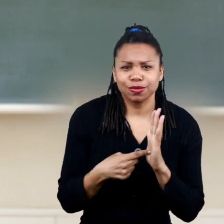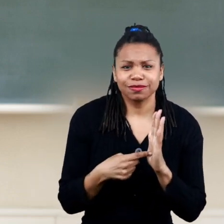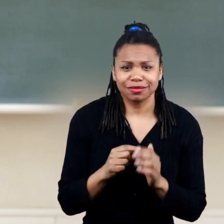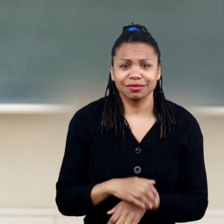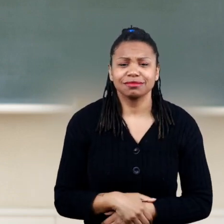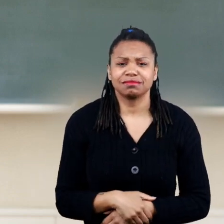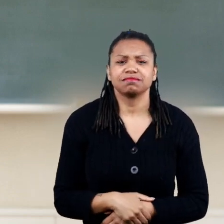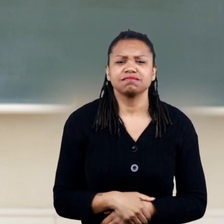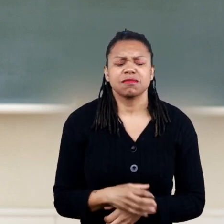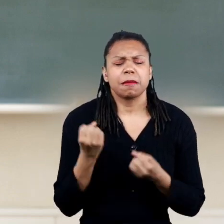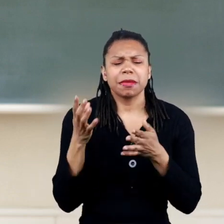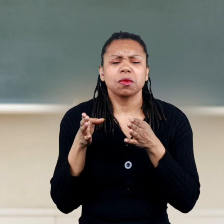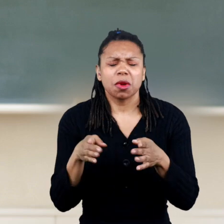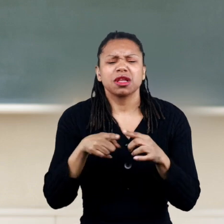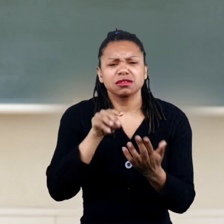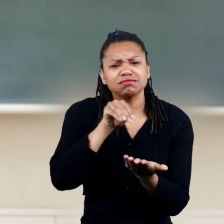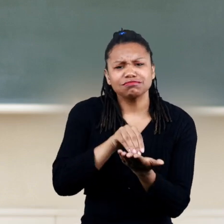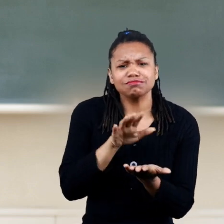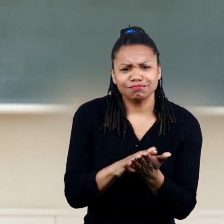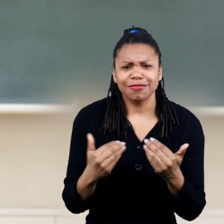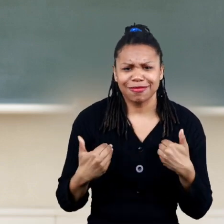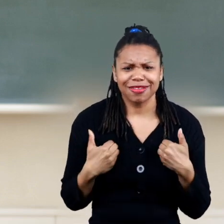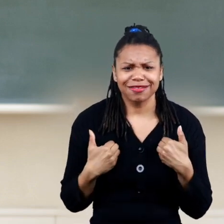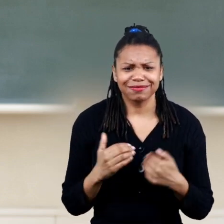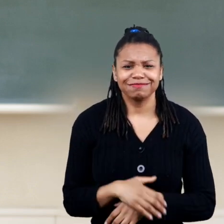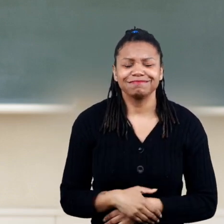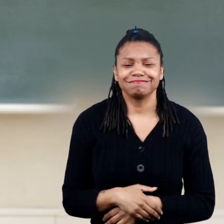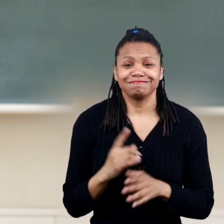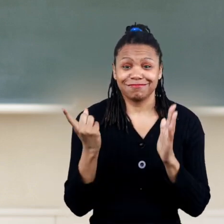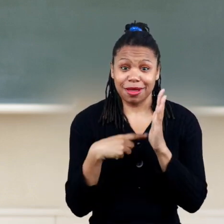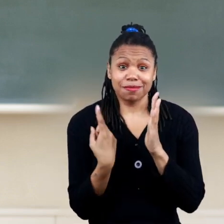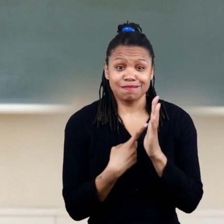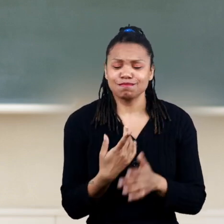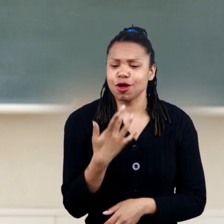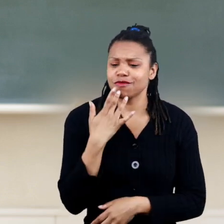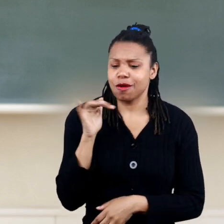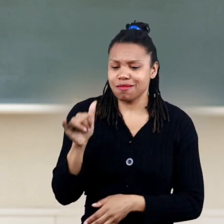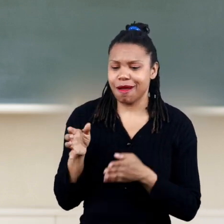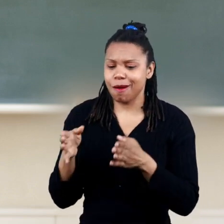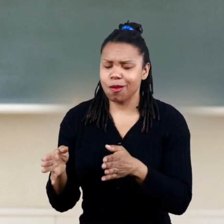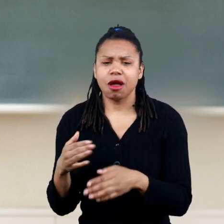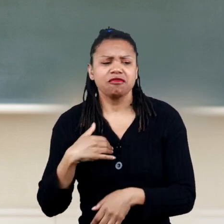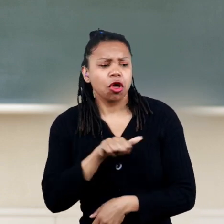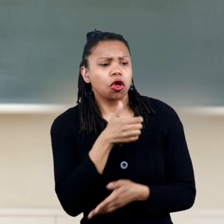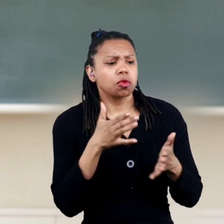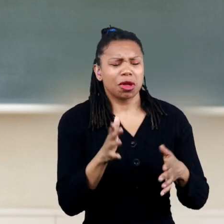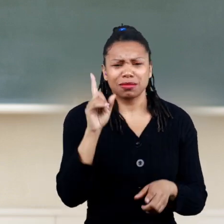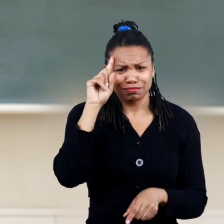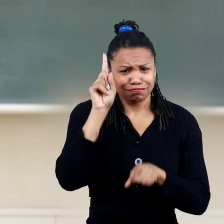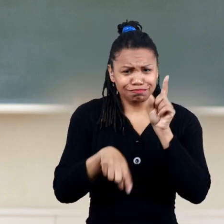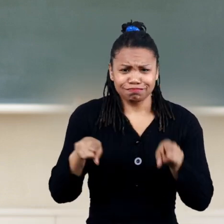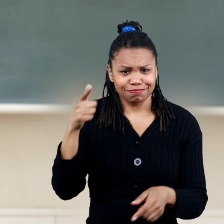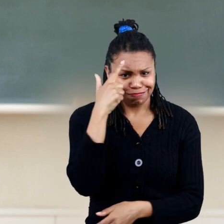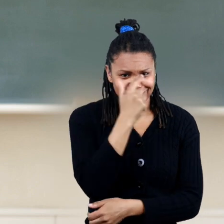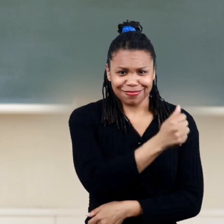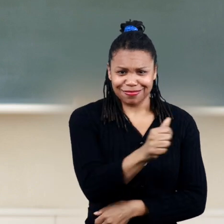other reasons there are a few different methods to write it sometimes one way is preferred over another but usually you can pick